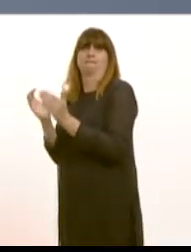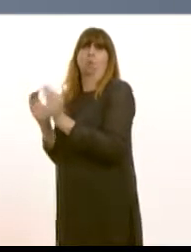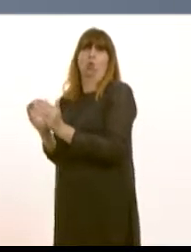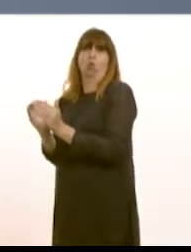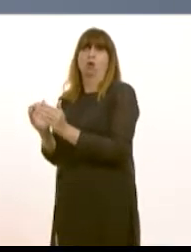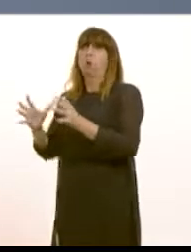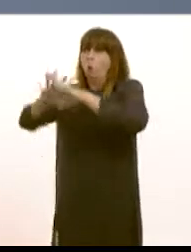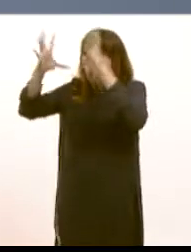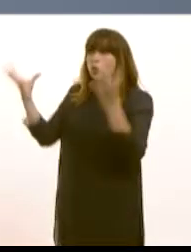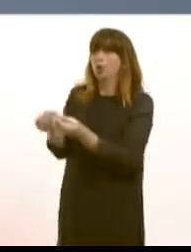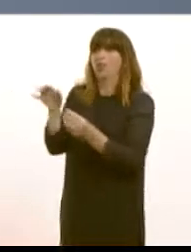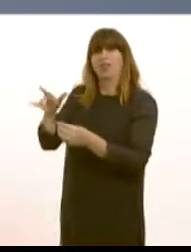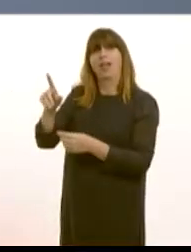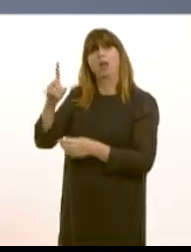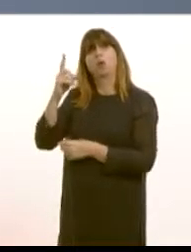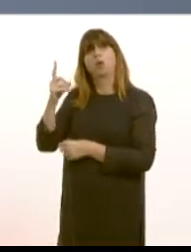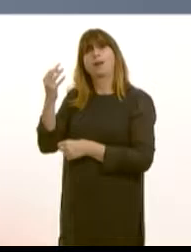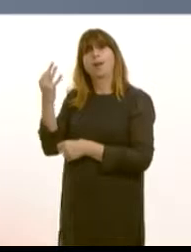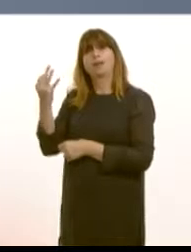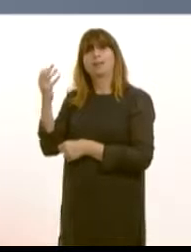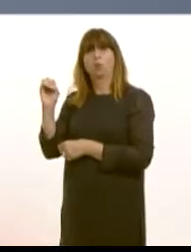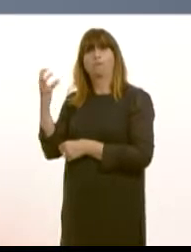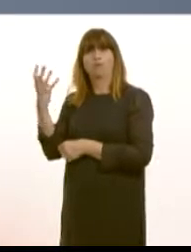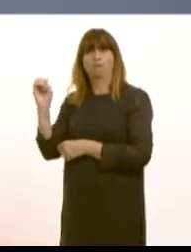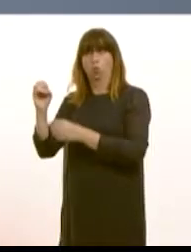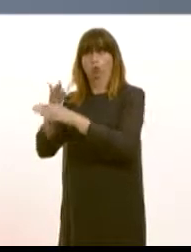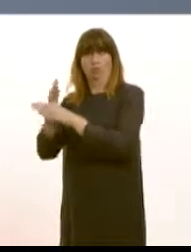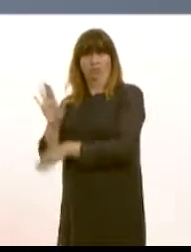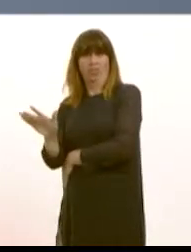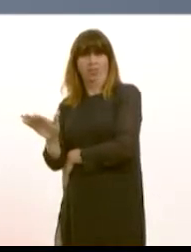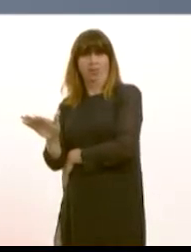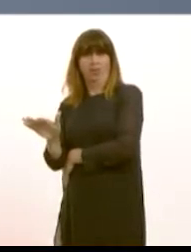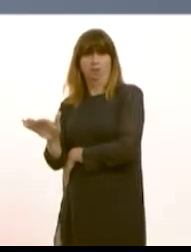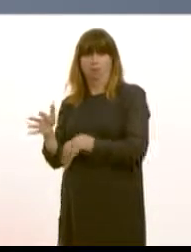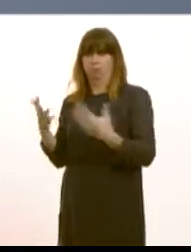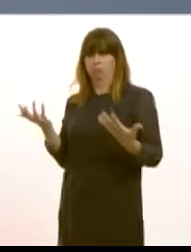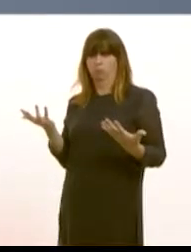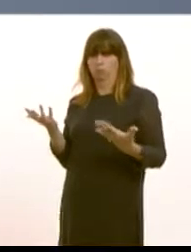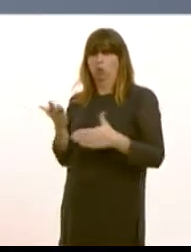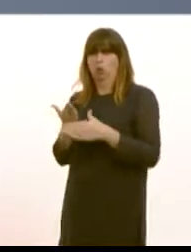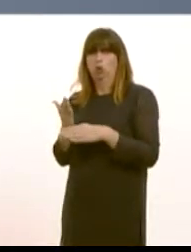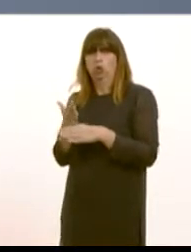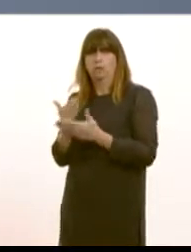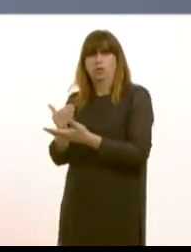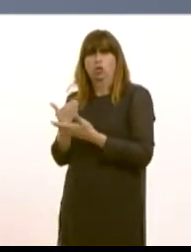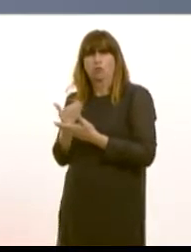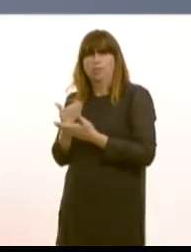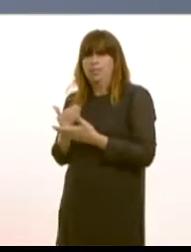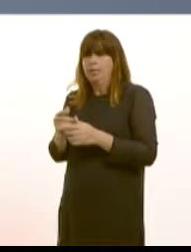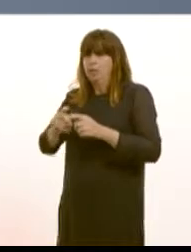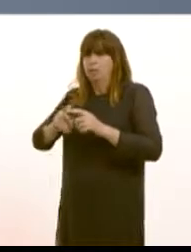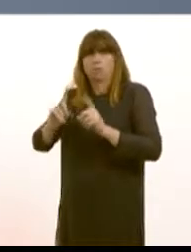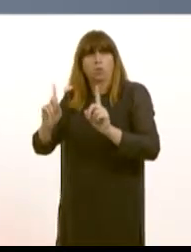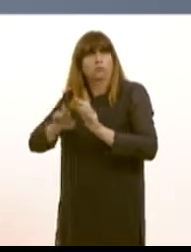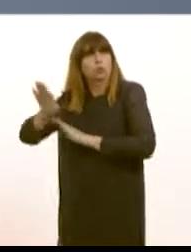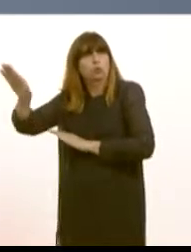assurances can you give around the discussions that the Welsh Government have had around future job security around new products coming to the